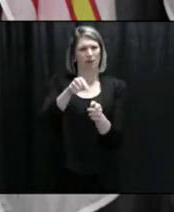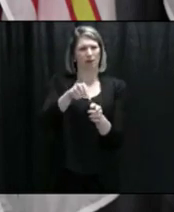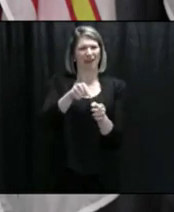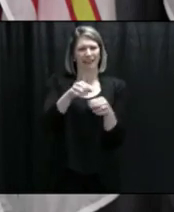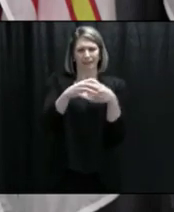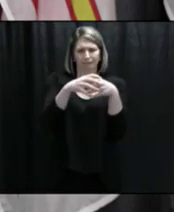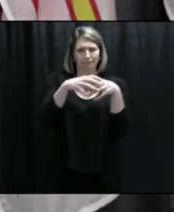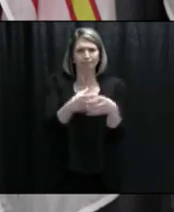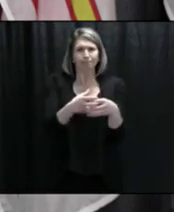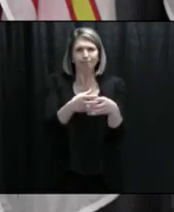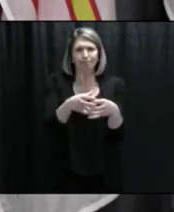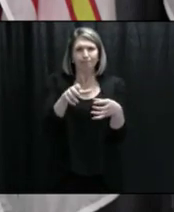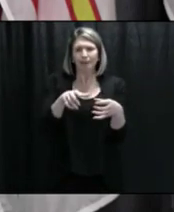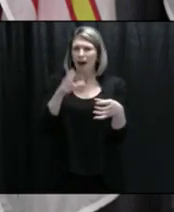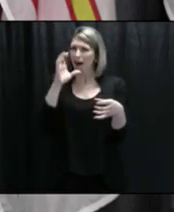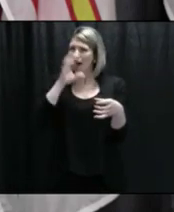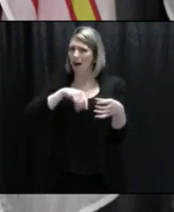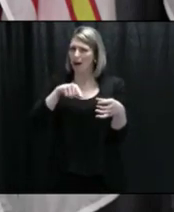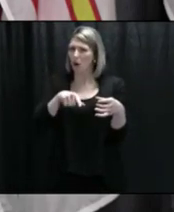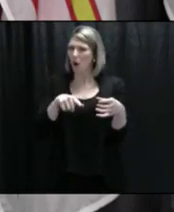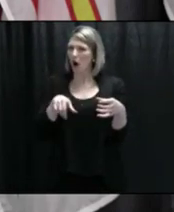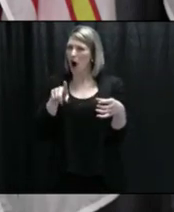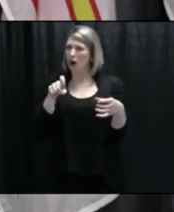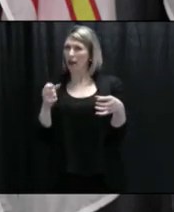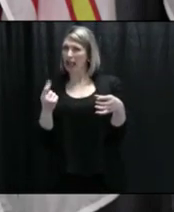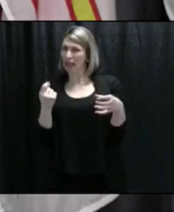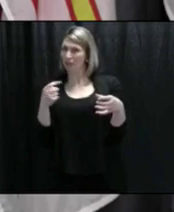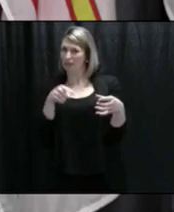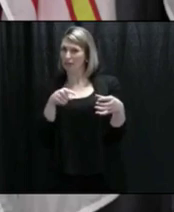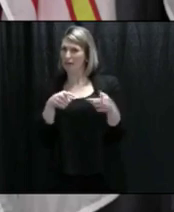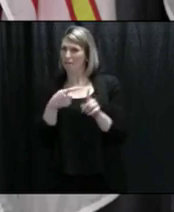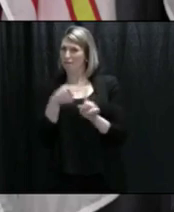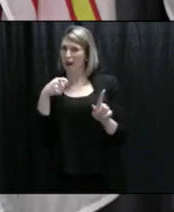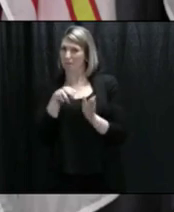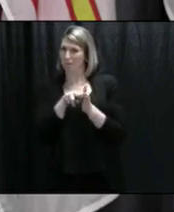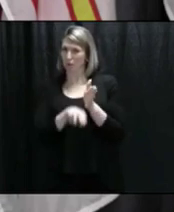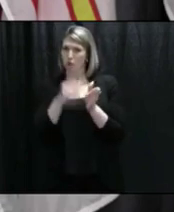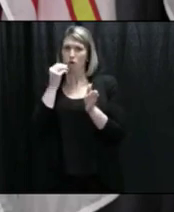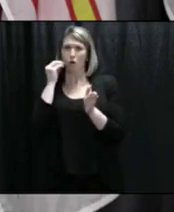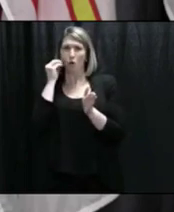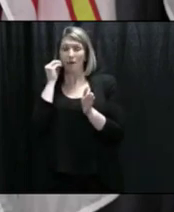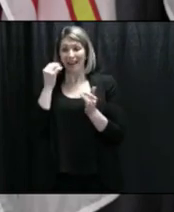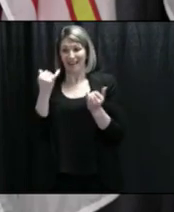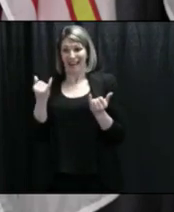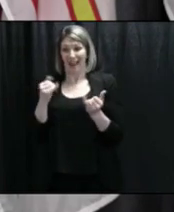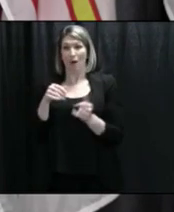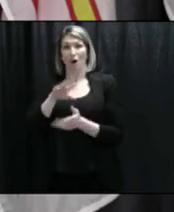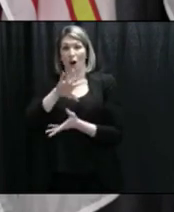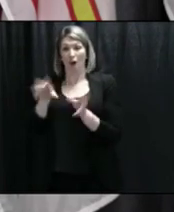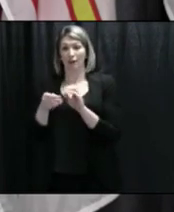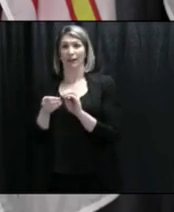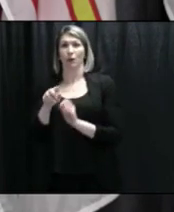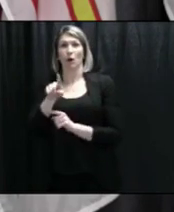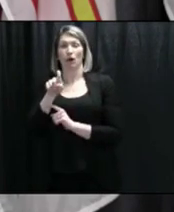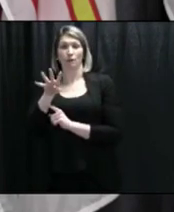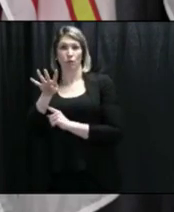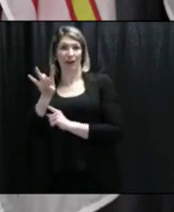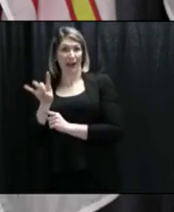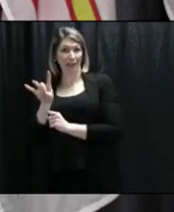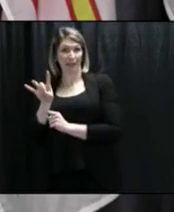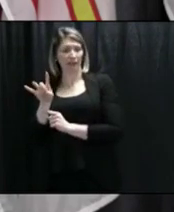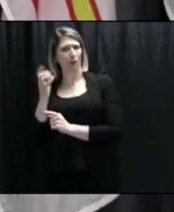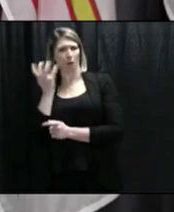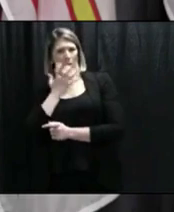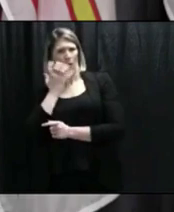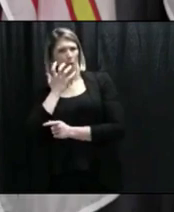and with the, as Minister Hagee has said, with the contact tracing, you know, this could be seen as them doing a very good job in picking